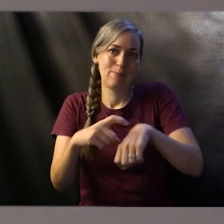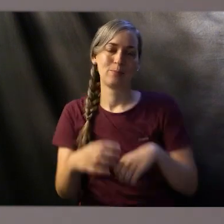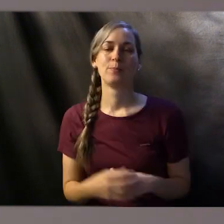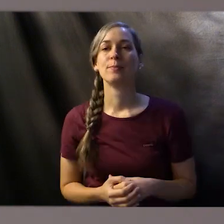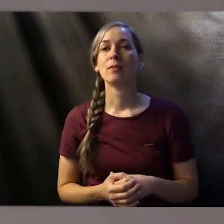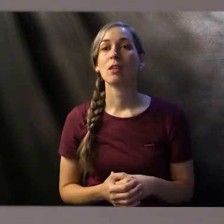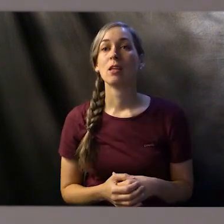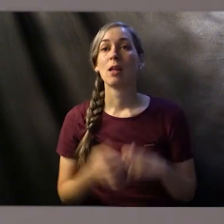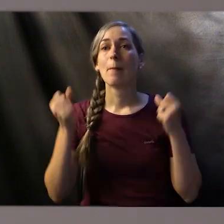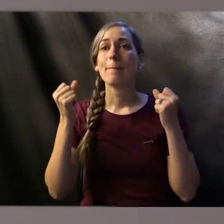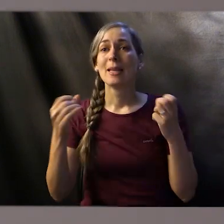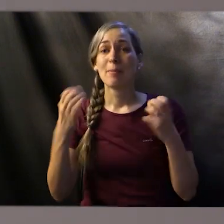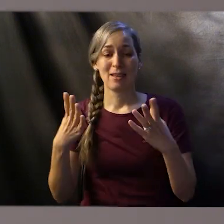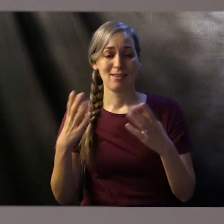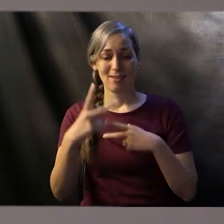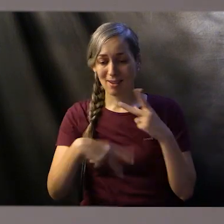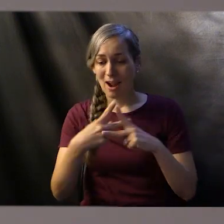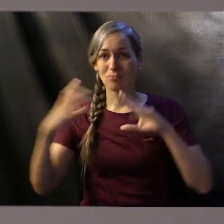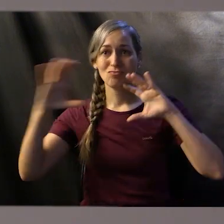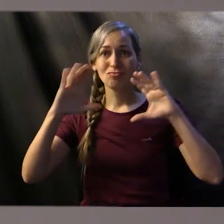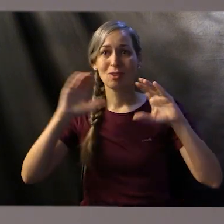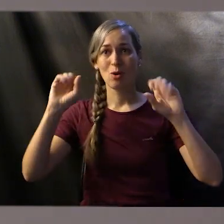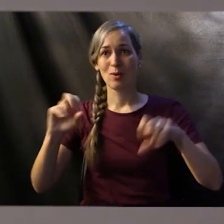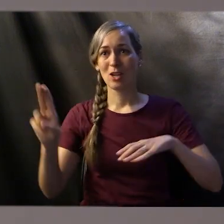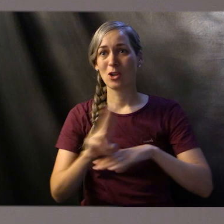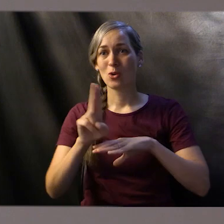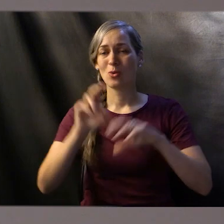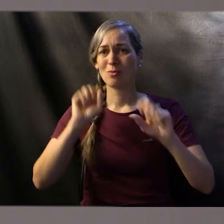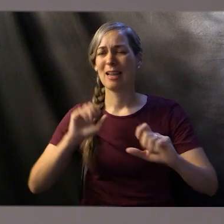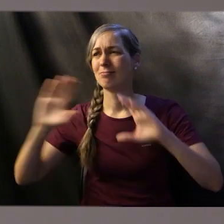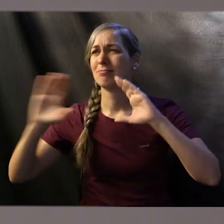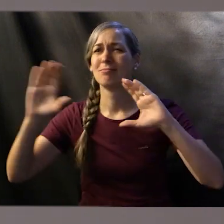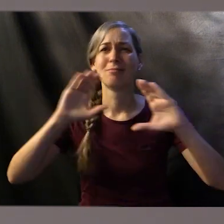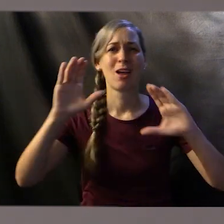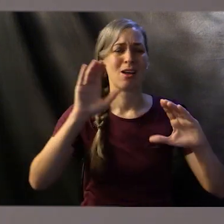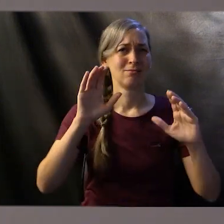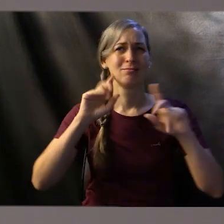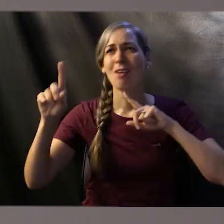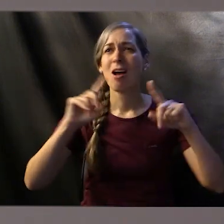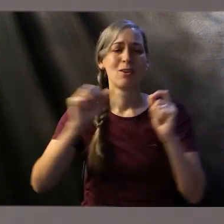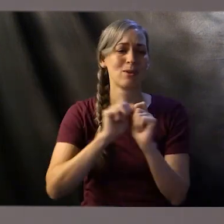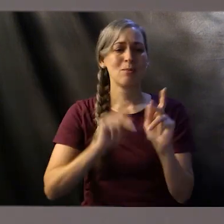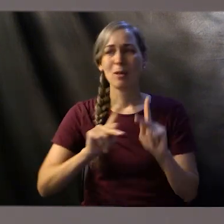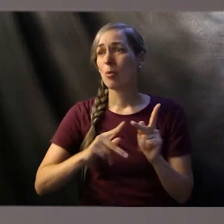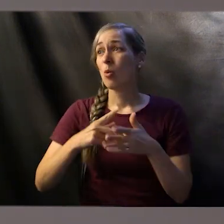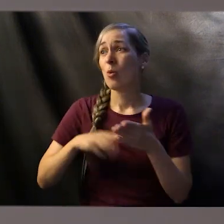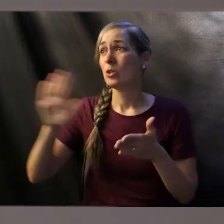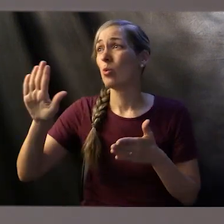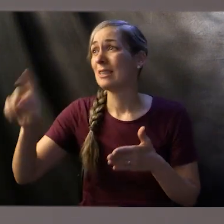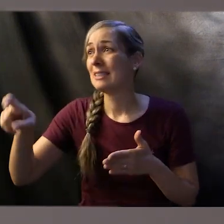And there are all forms of communication that we have nowadays that you can use to talk to people and find needs that need to be filled.